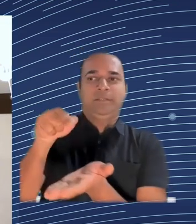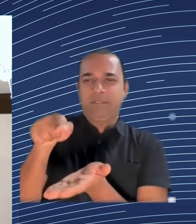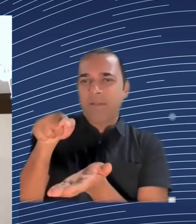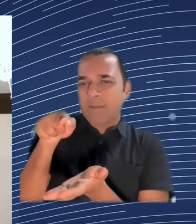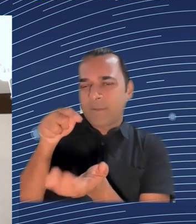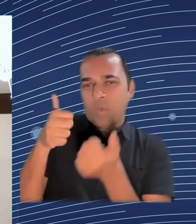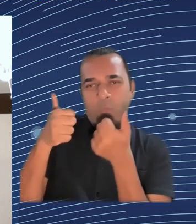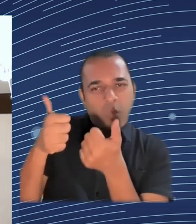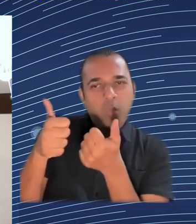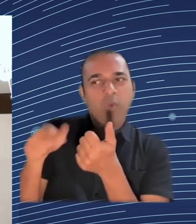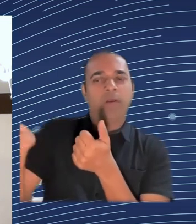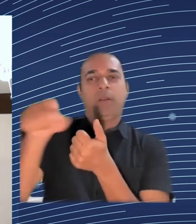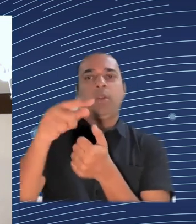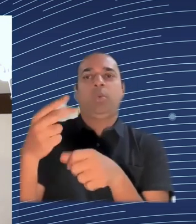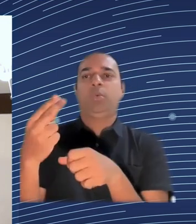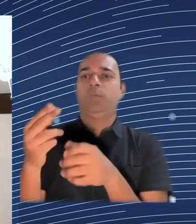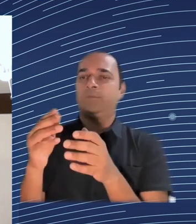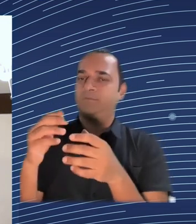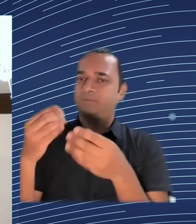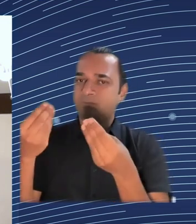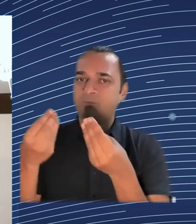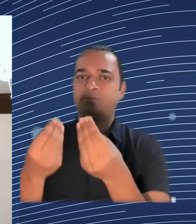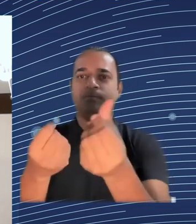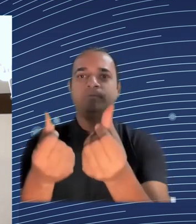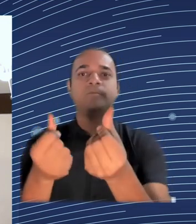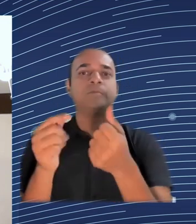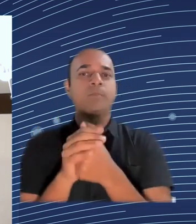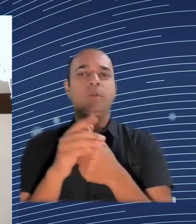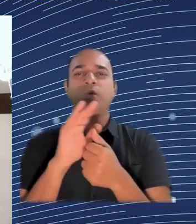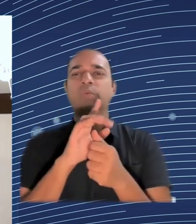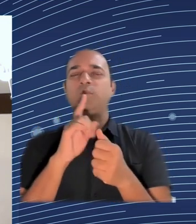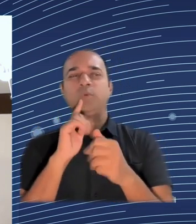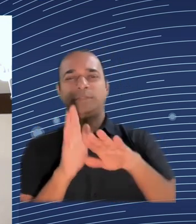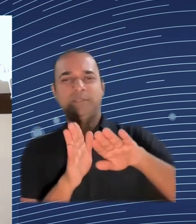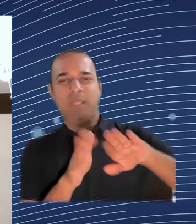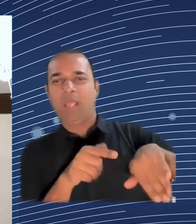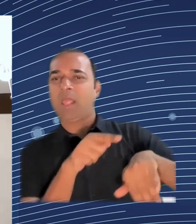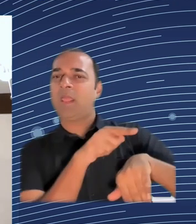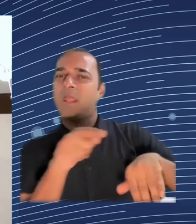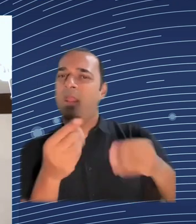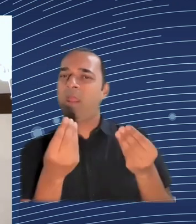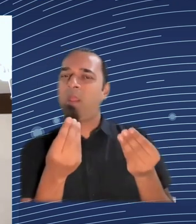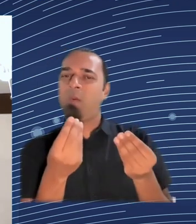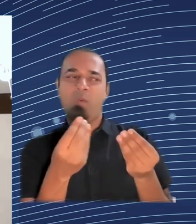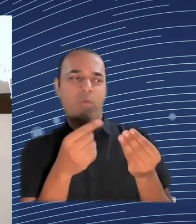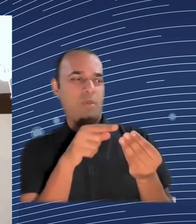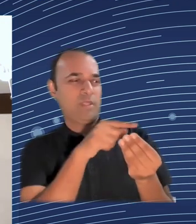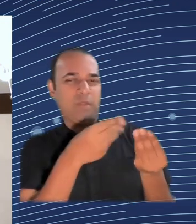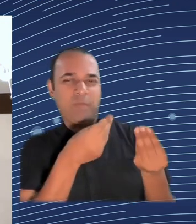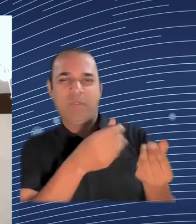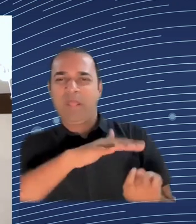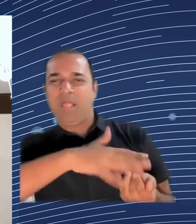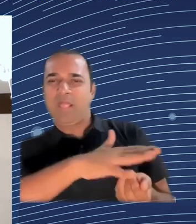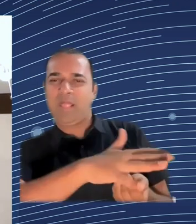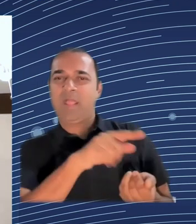US does, even with the Inflation Reduction Act. But the Inflation Reduction Act has this immediate effect because it's so simple. So maybe we